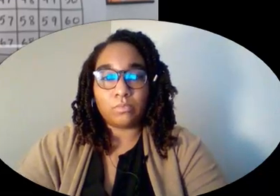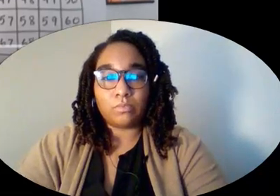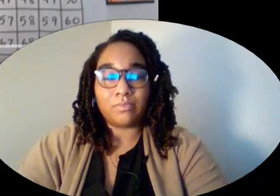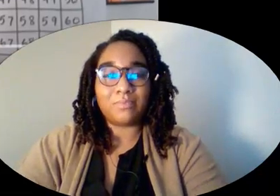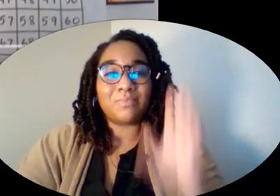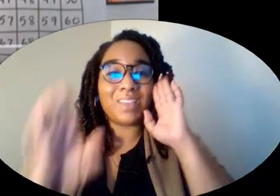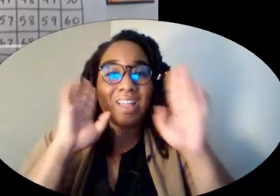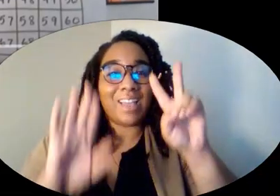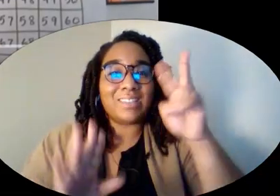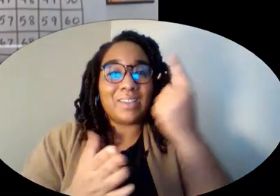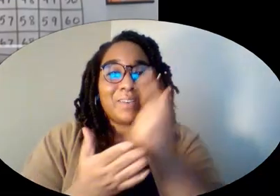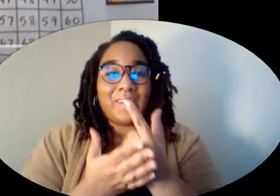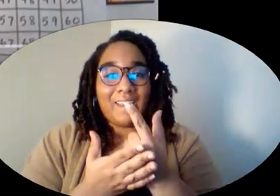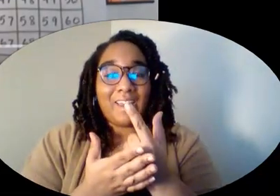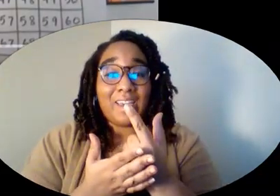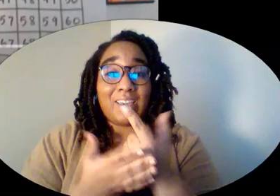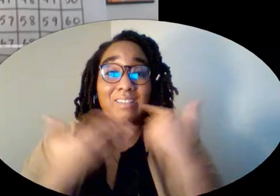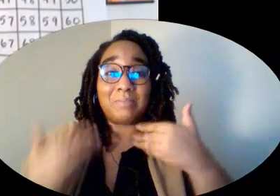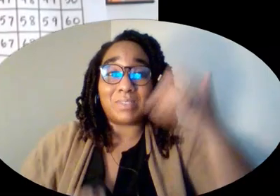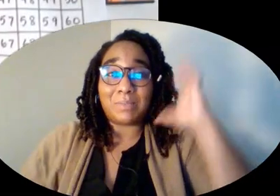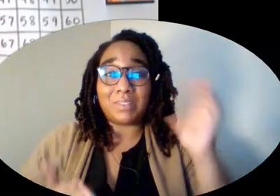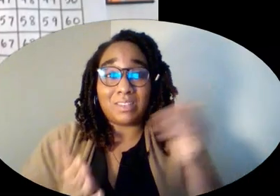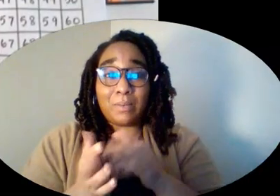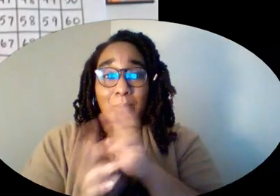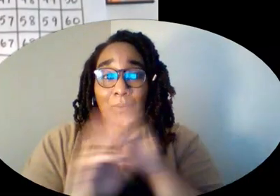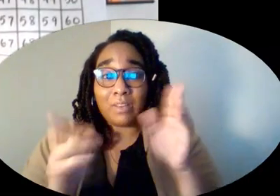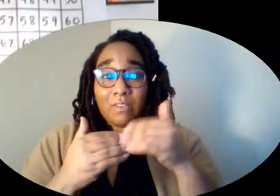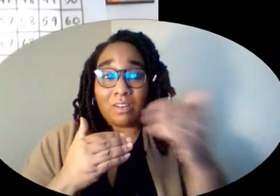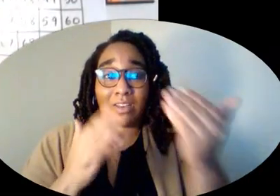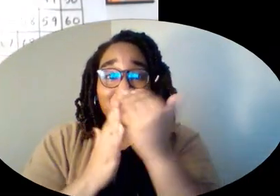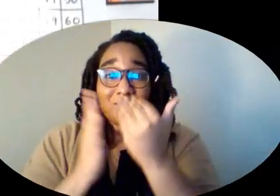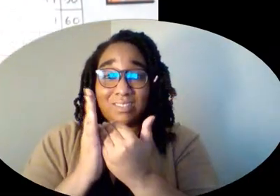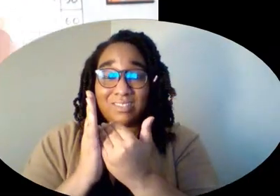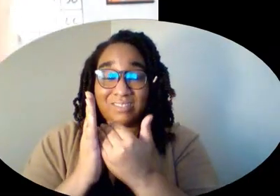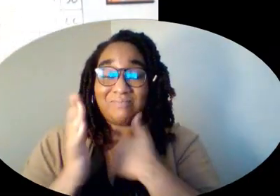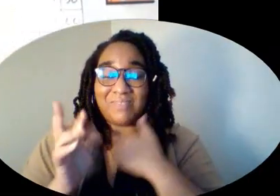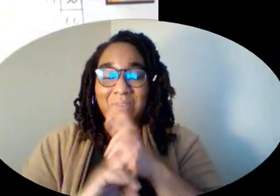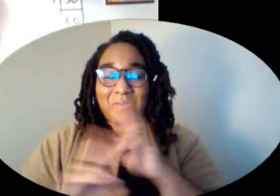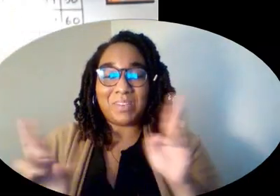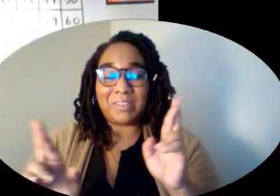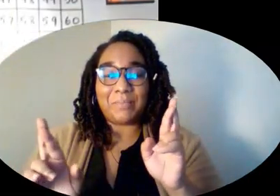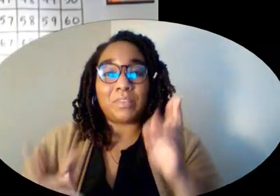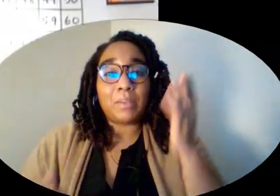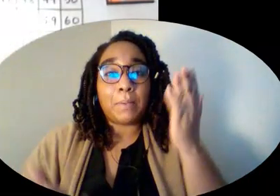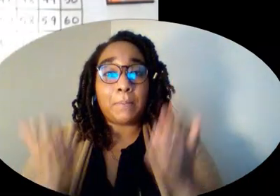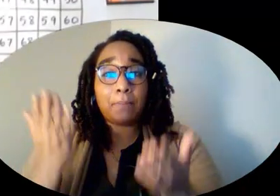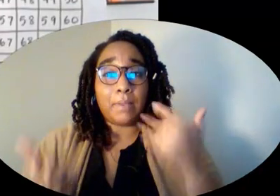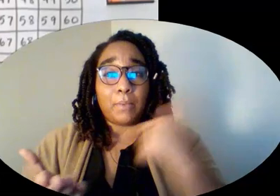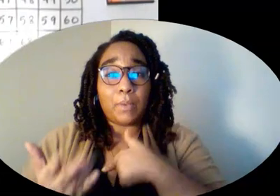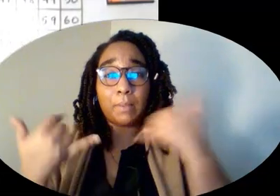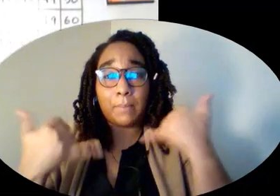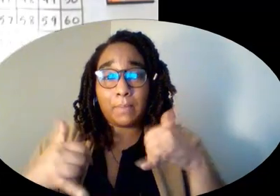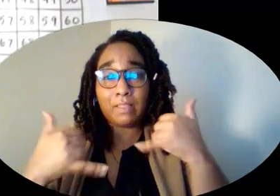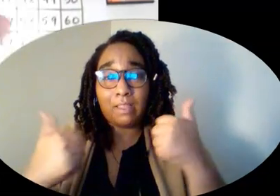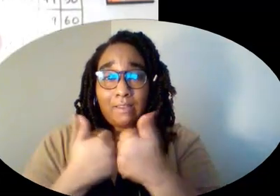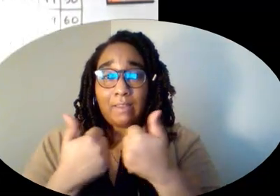Hey, second graders, it's Mrs. Compton again. Are you ready for your next lesson? I am. So maybe we played this game in